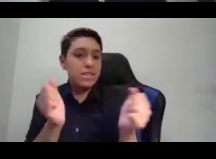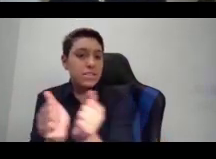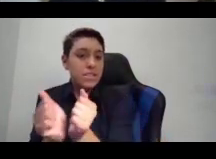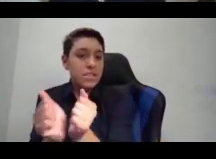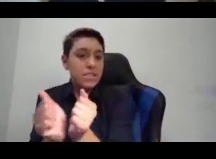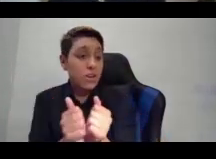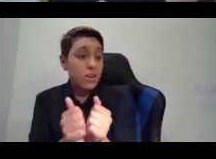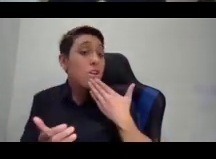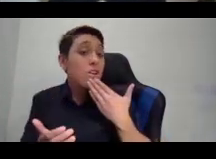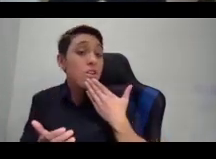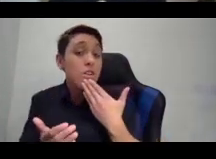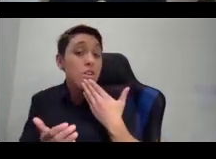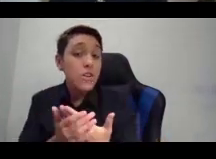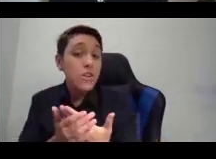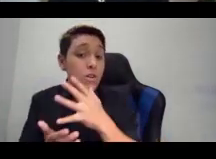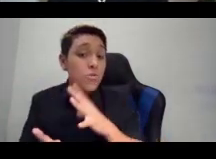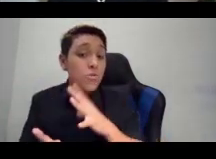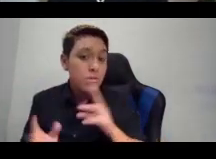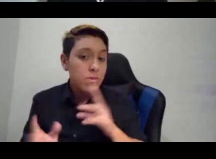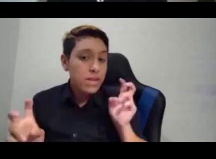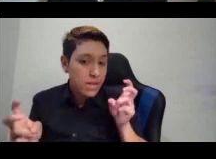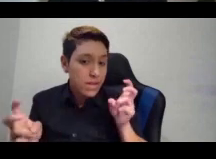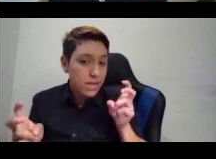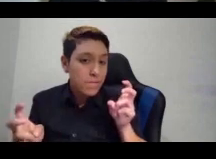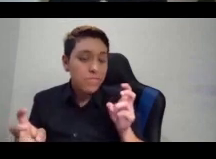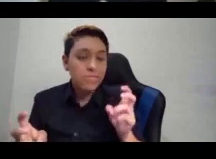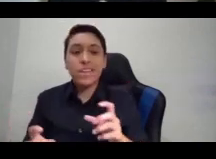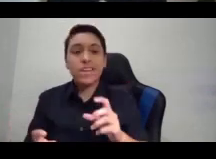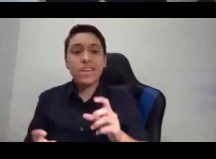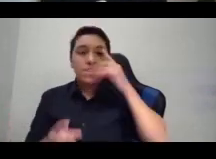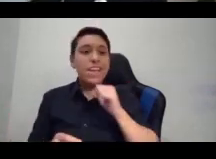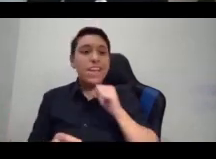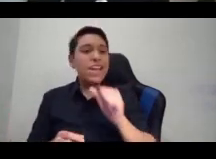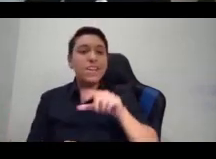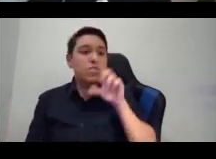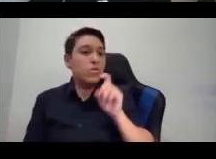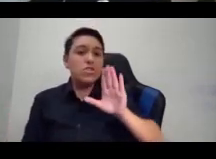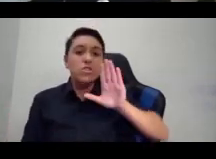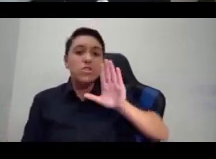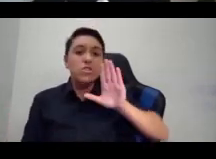the oppressive situations that she saw around her and in which she found herself.